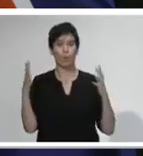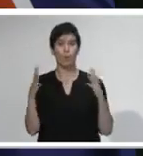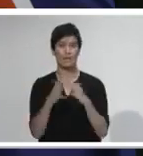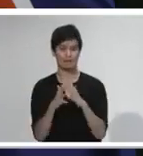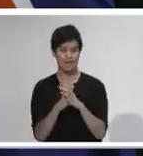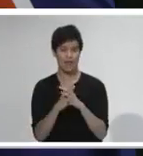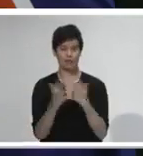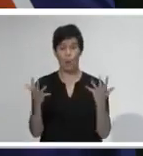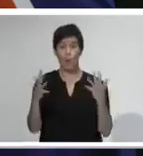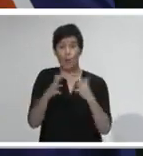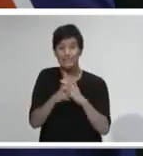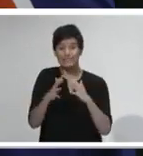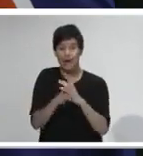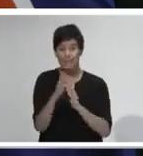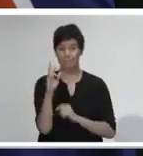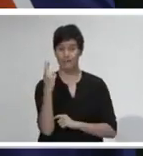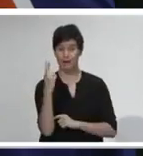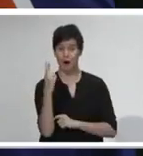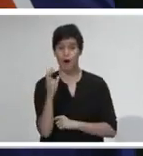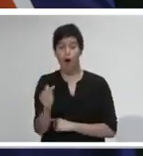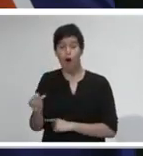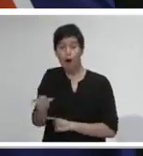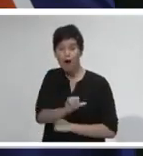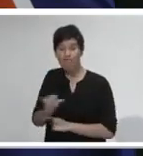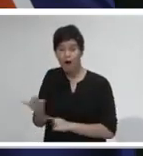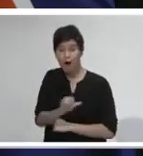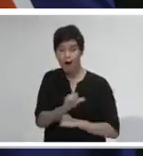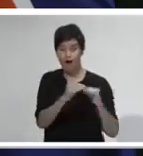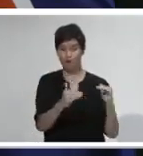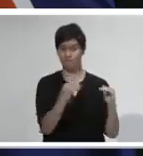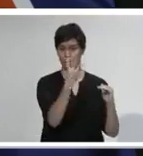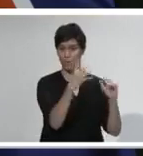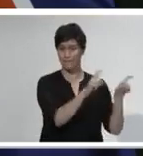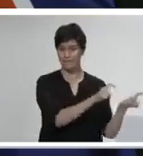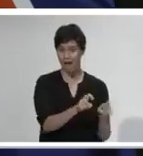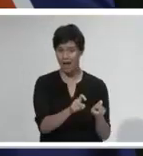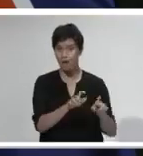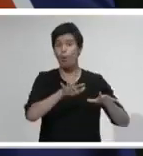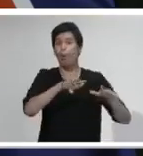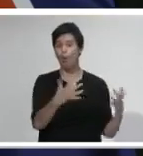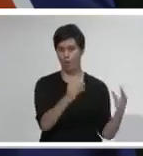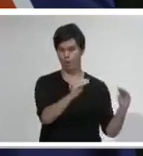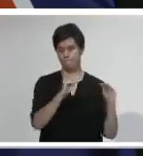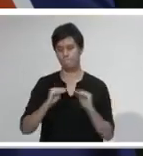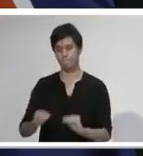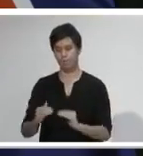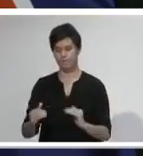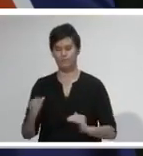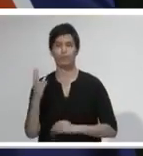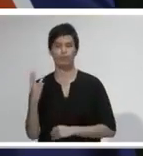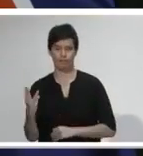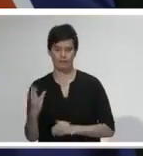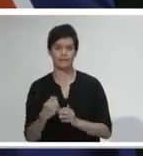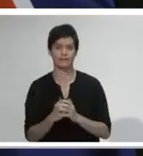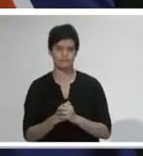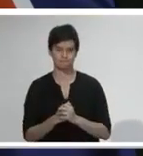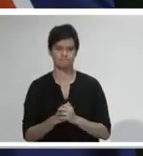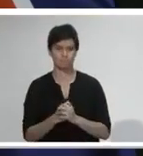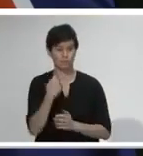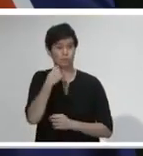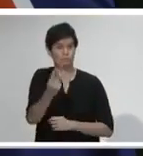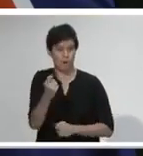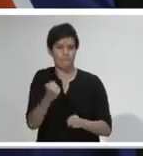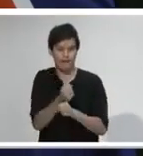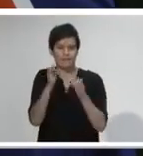Before I go over how we as a group of ministers will make that decision. I want to acknowledge that we have been